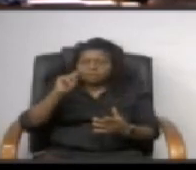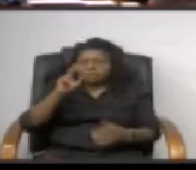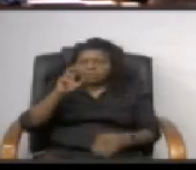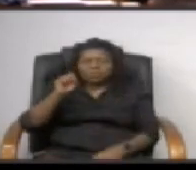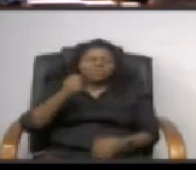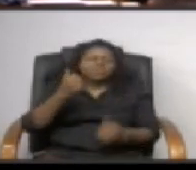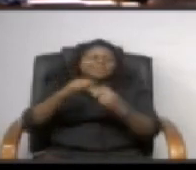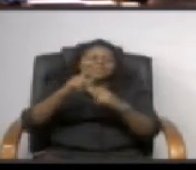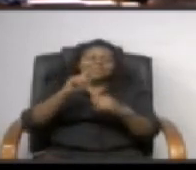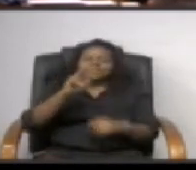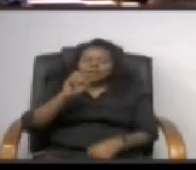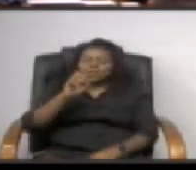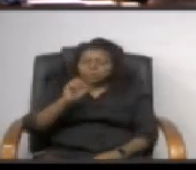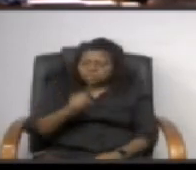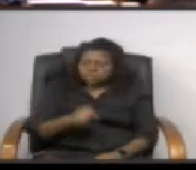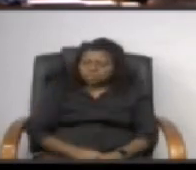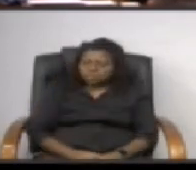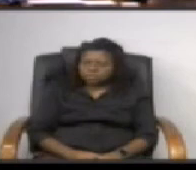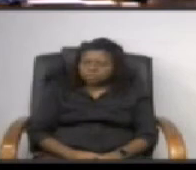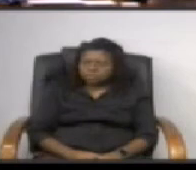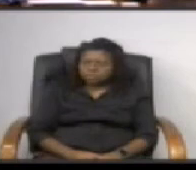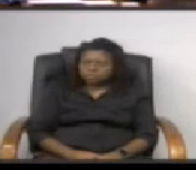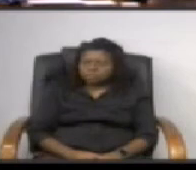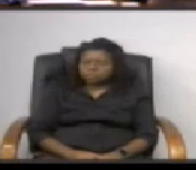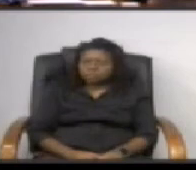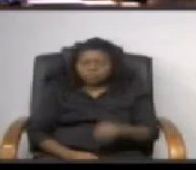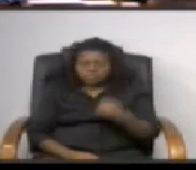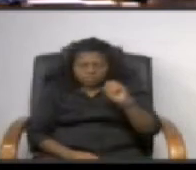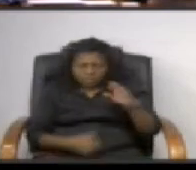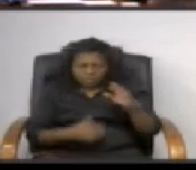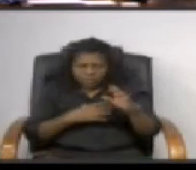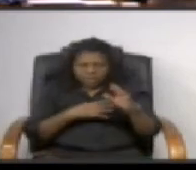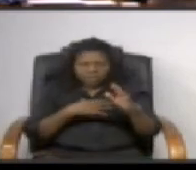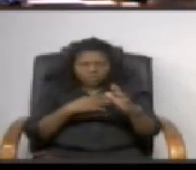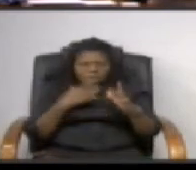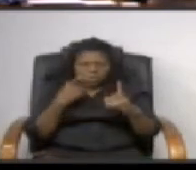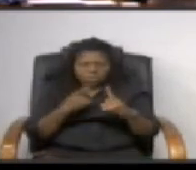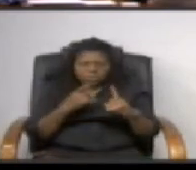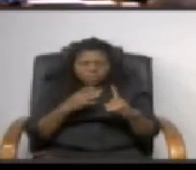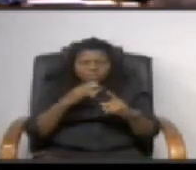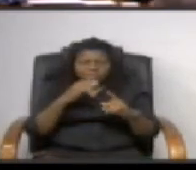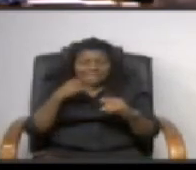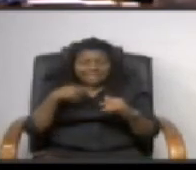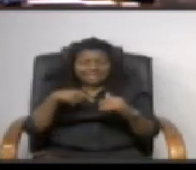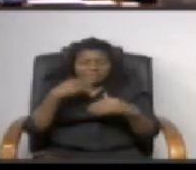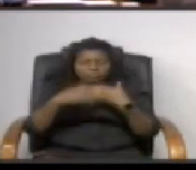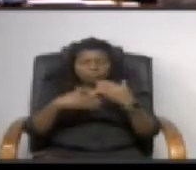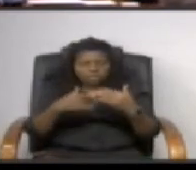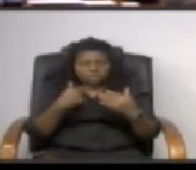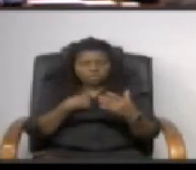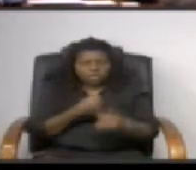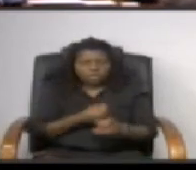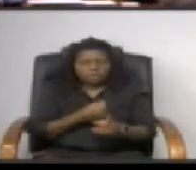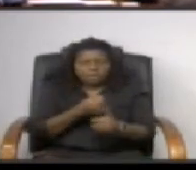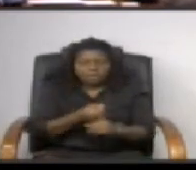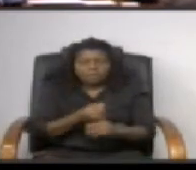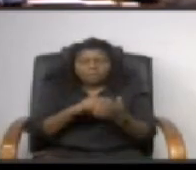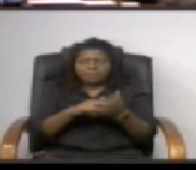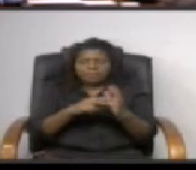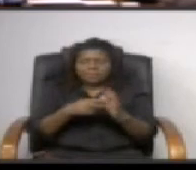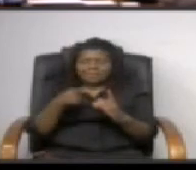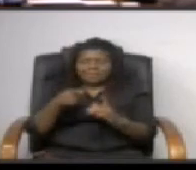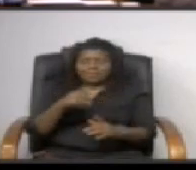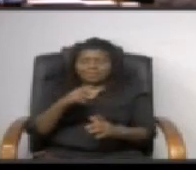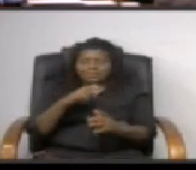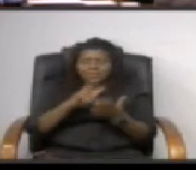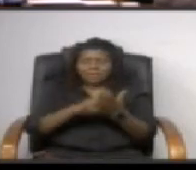so and you're thinking that was to actually have some impact on this process so that you know the the contract with milestone is